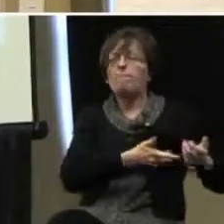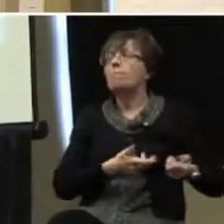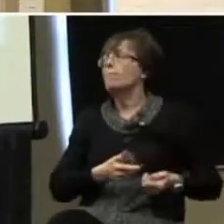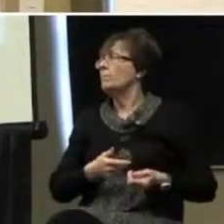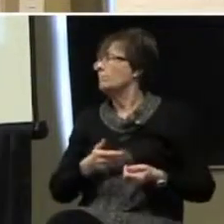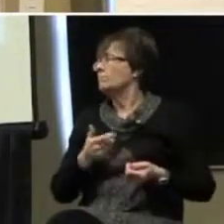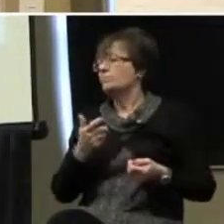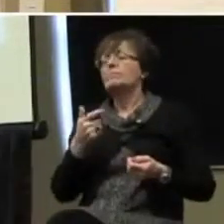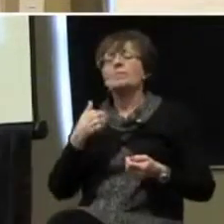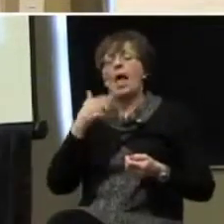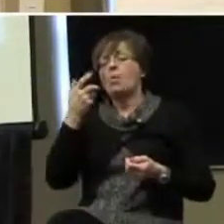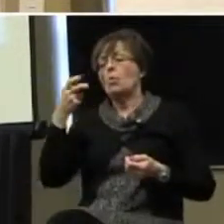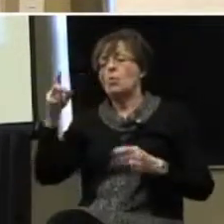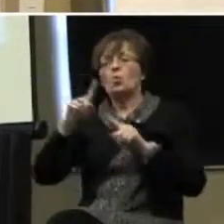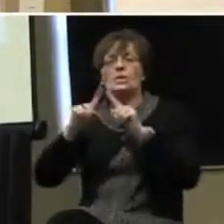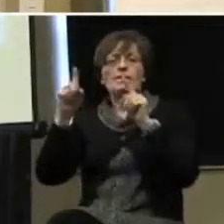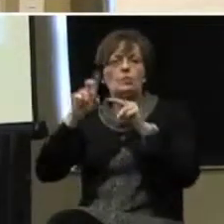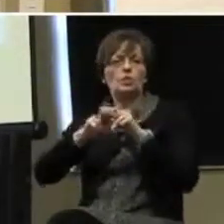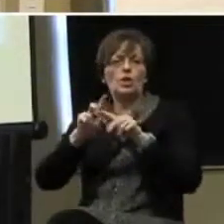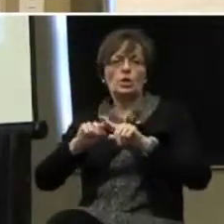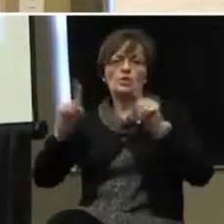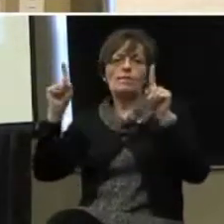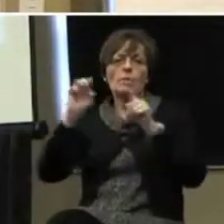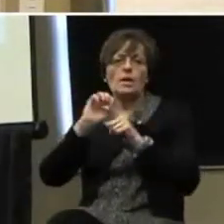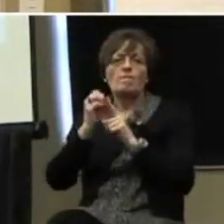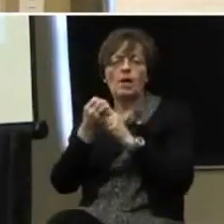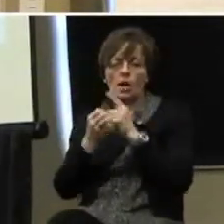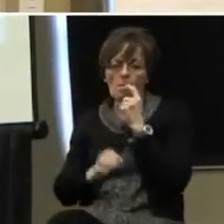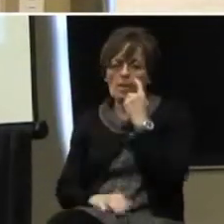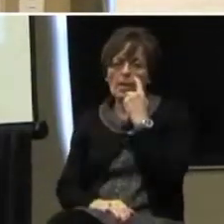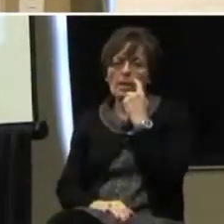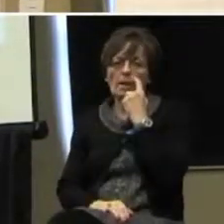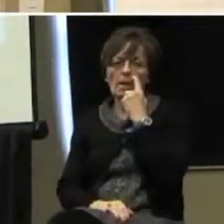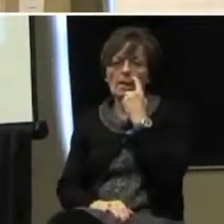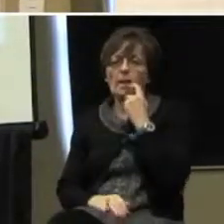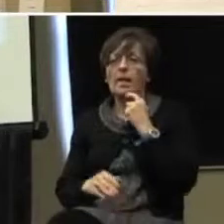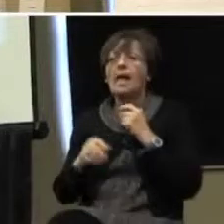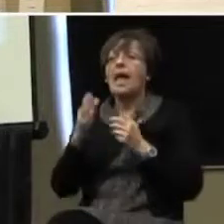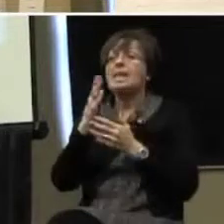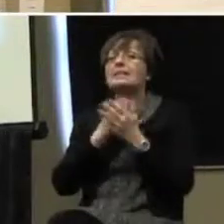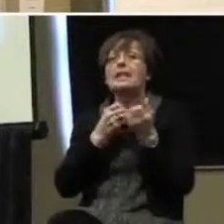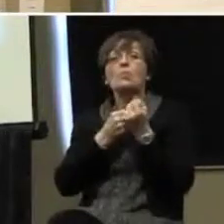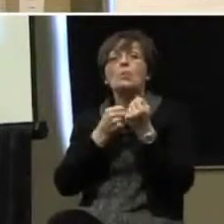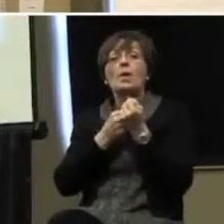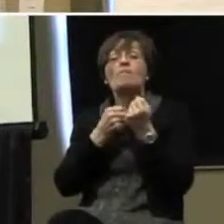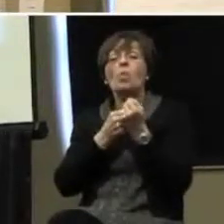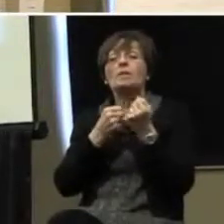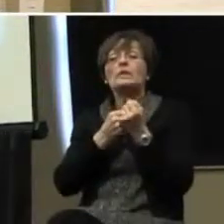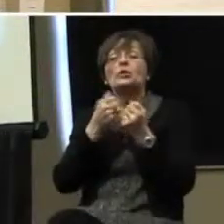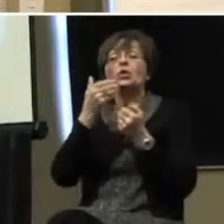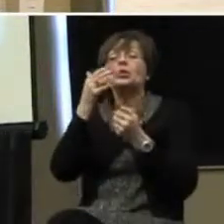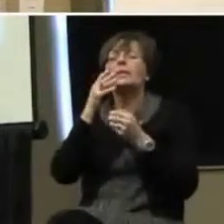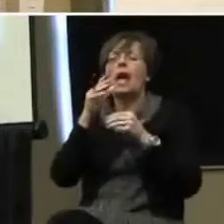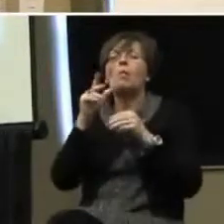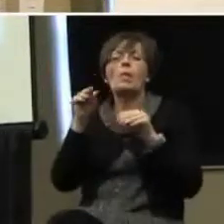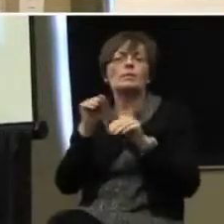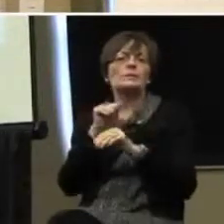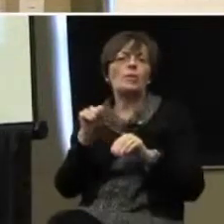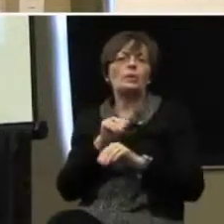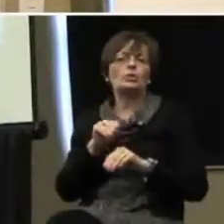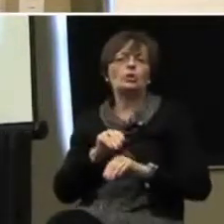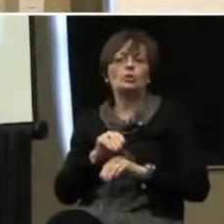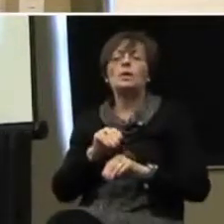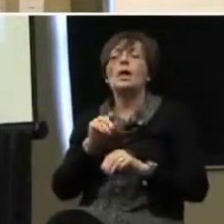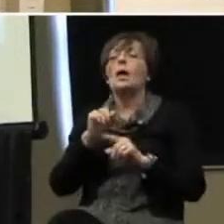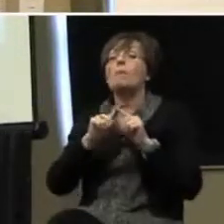or a different chair, different environment, and I may even switch up some of the reinforcers over time. But I'm going to